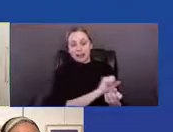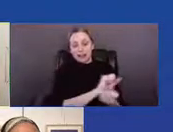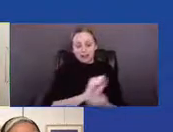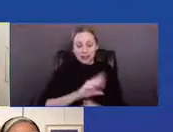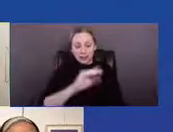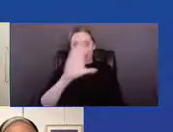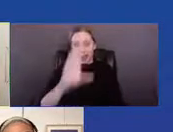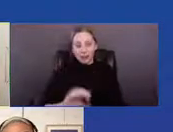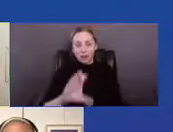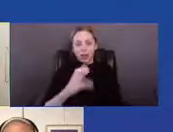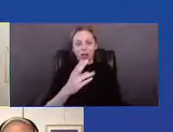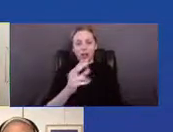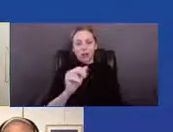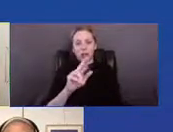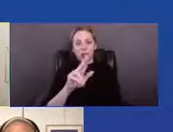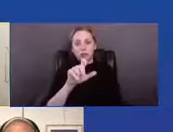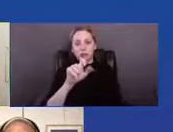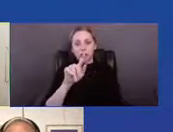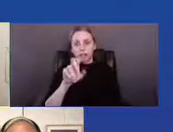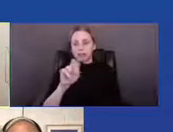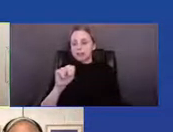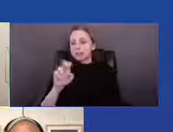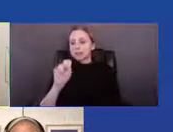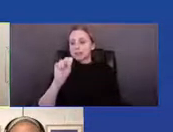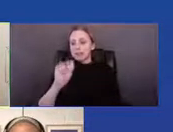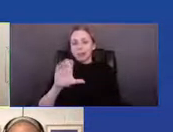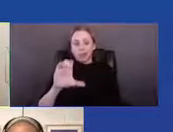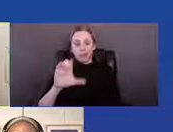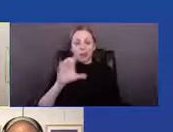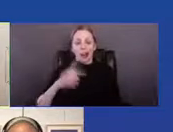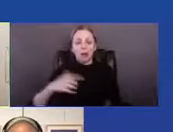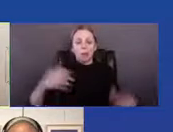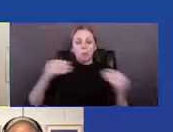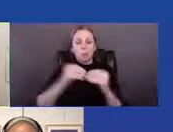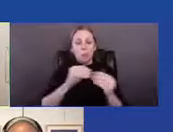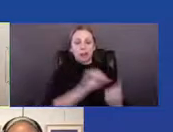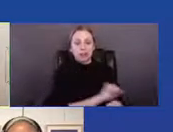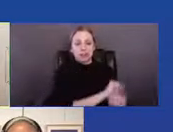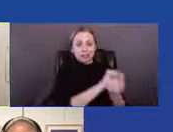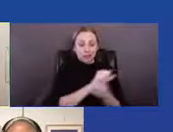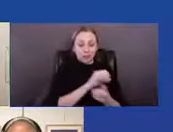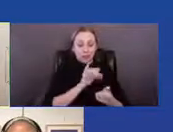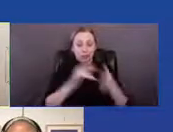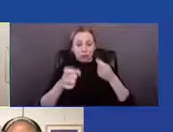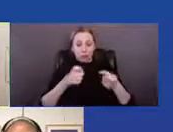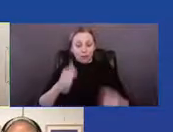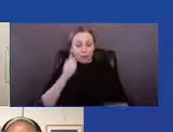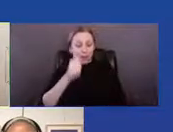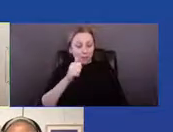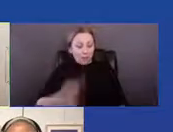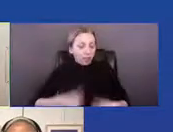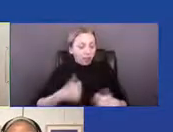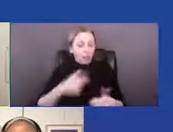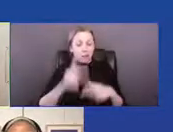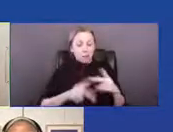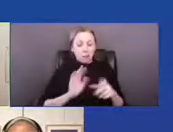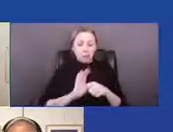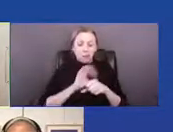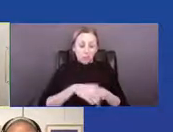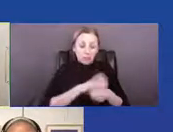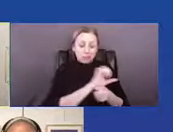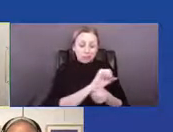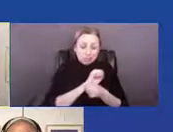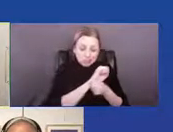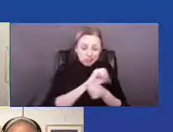rivaled New York in the extent to which slavery penetrated everyday life. Enslaved Africans built the roads,